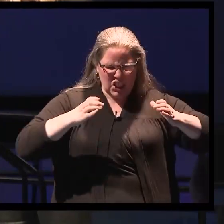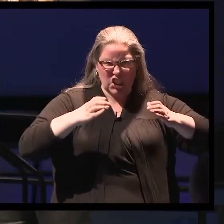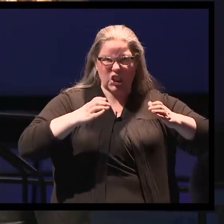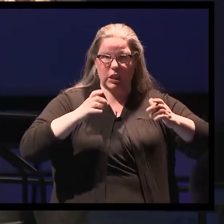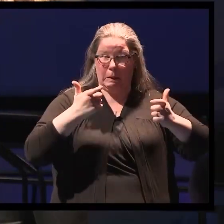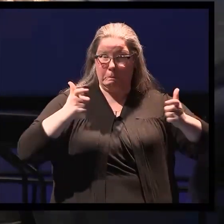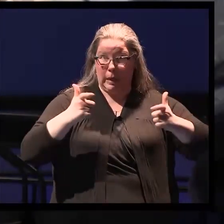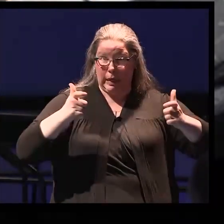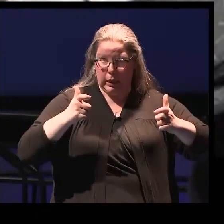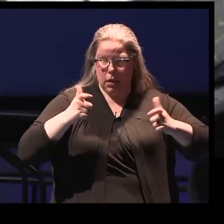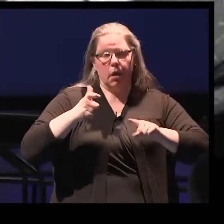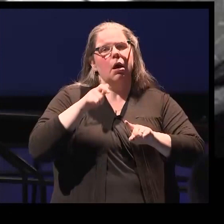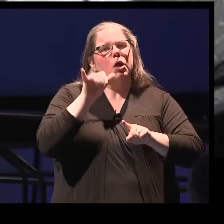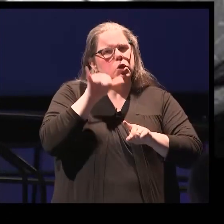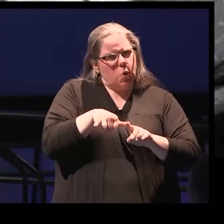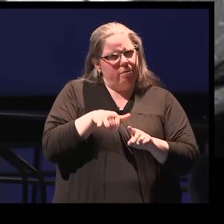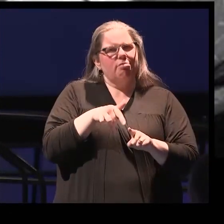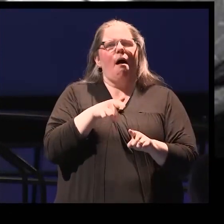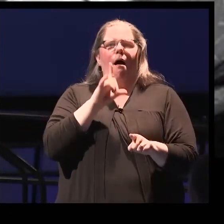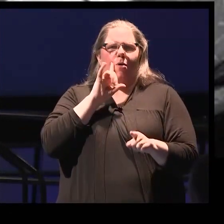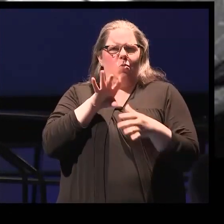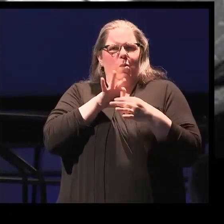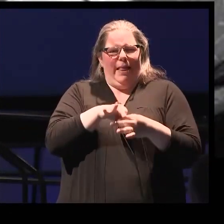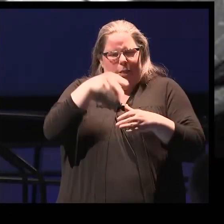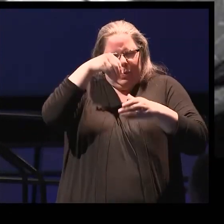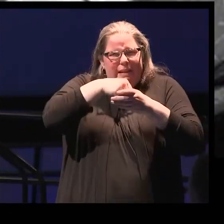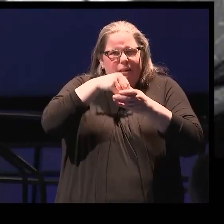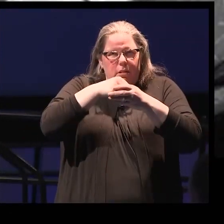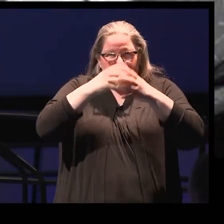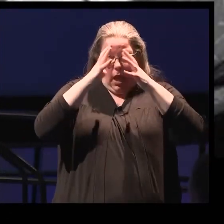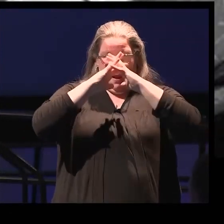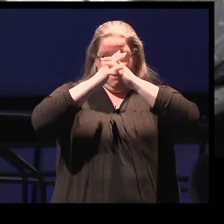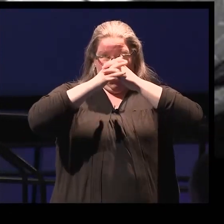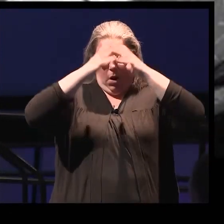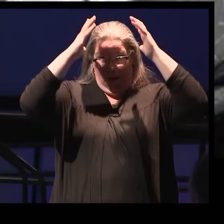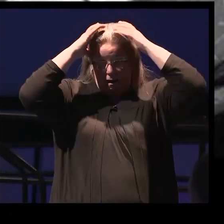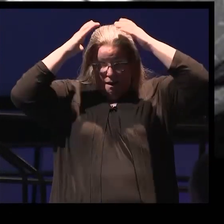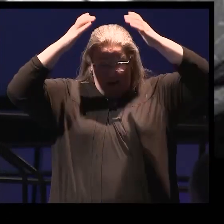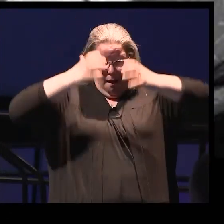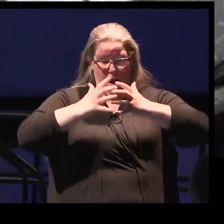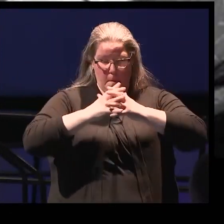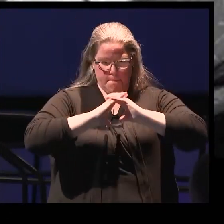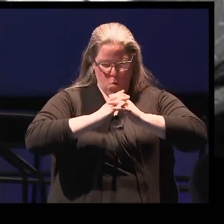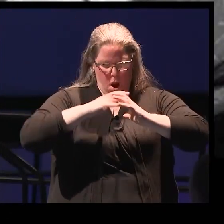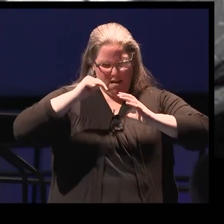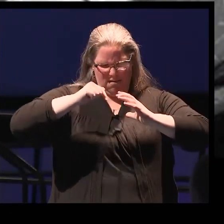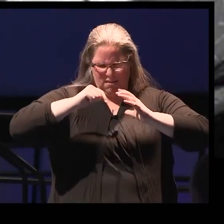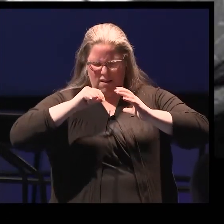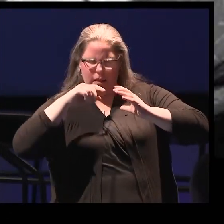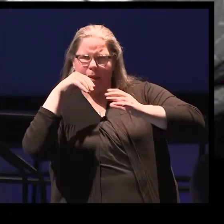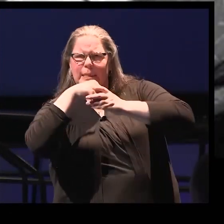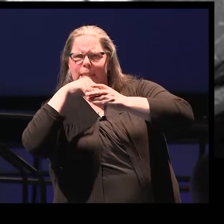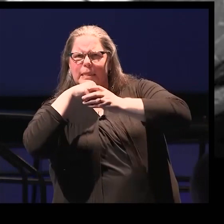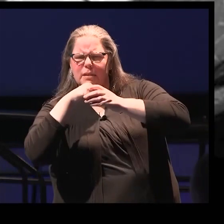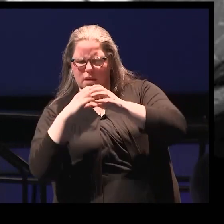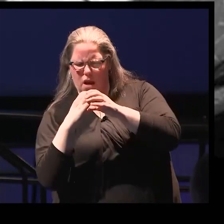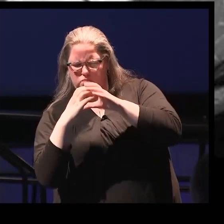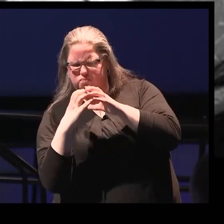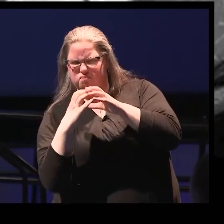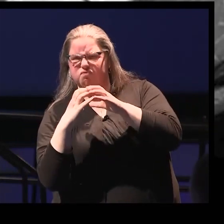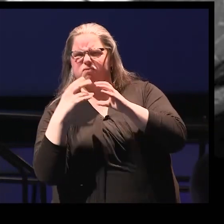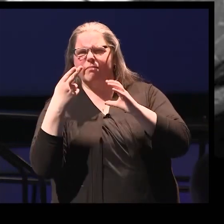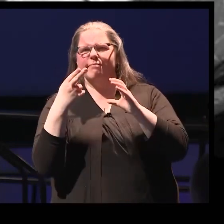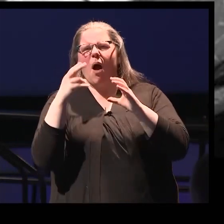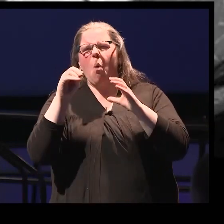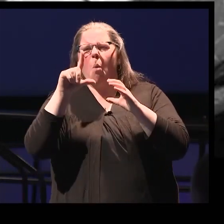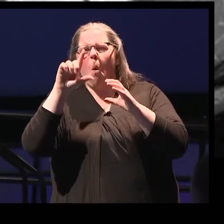we see in specific conditions. So the MRI here shows that this patient has very large ventricles. So these are